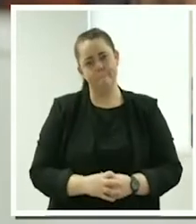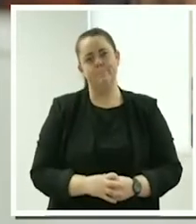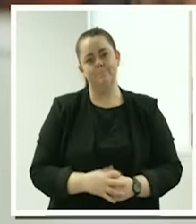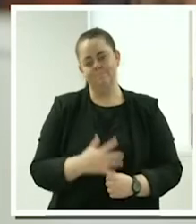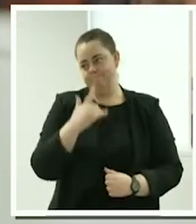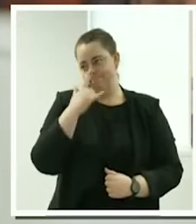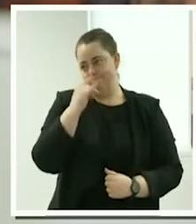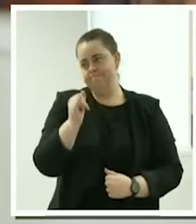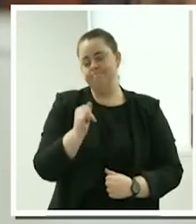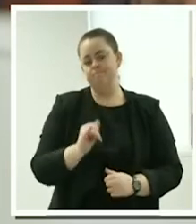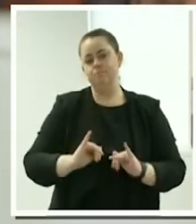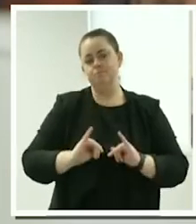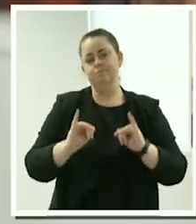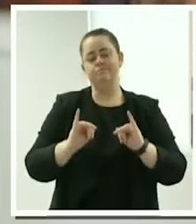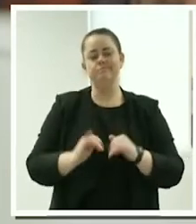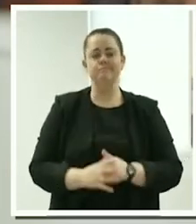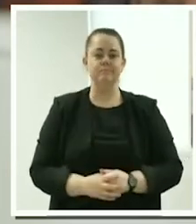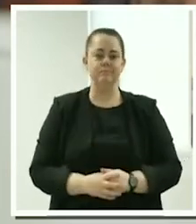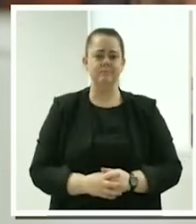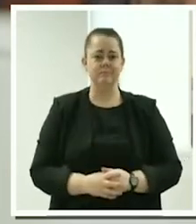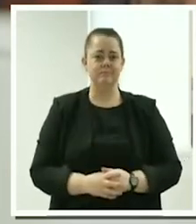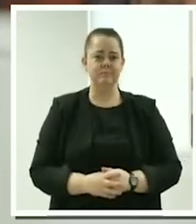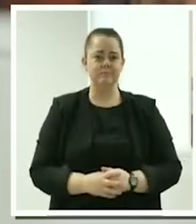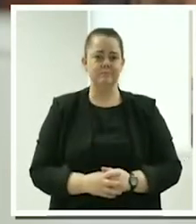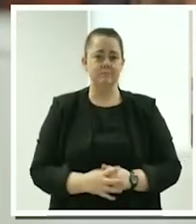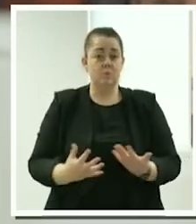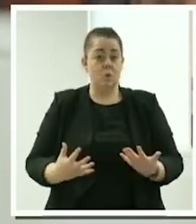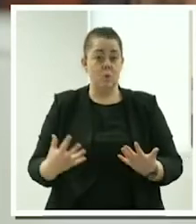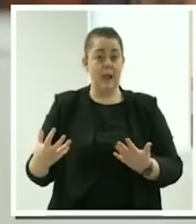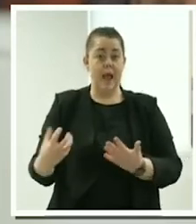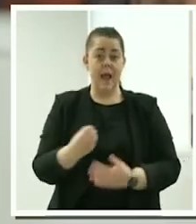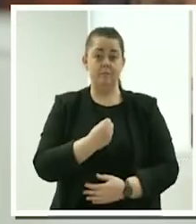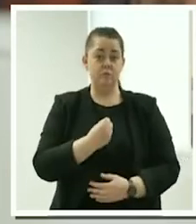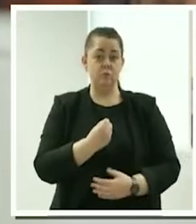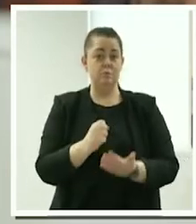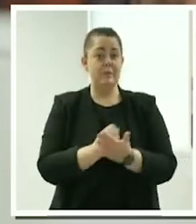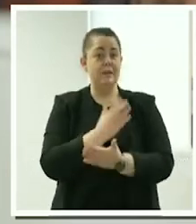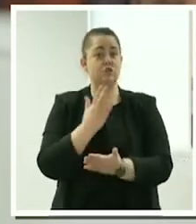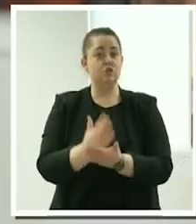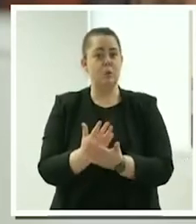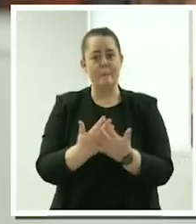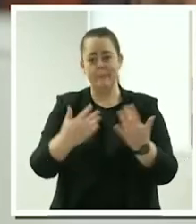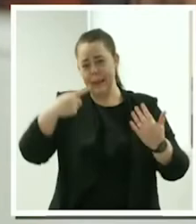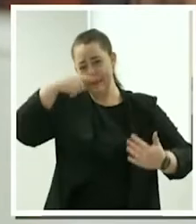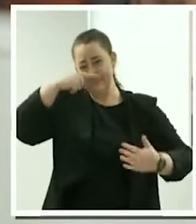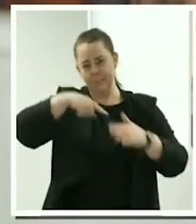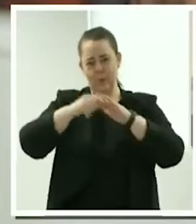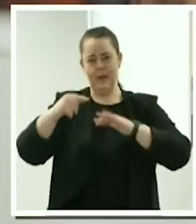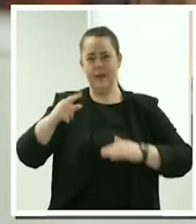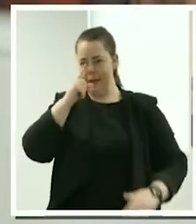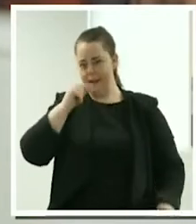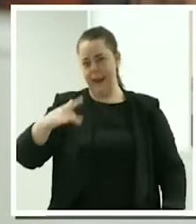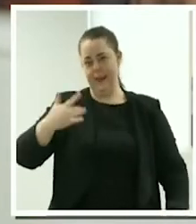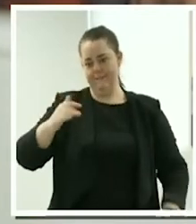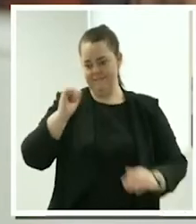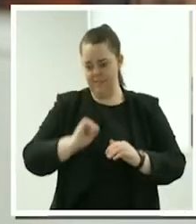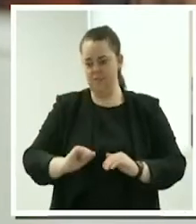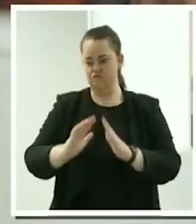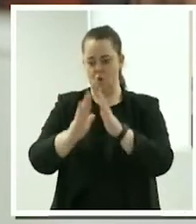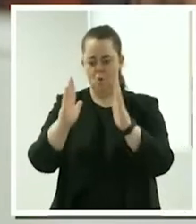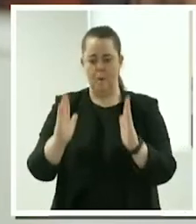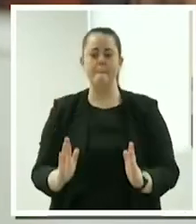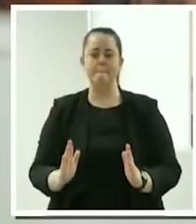So, you know, we've got to make sure as many people can live in their own homes for as long as they can without